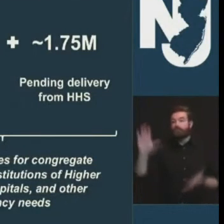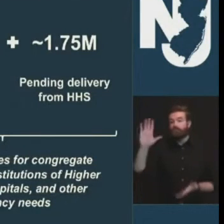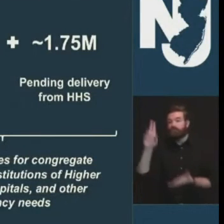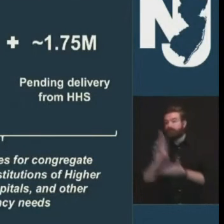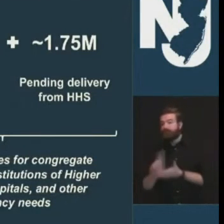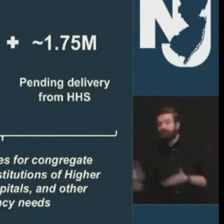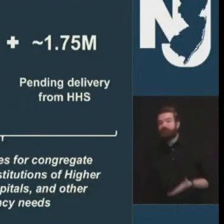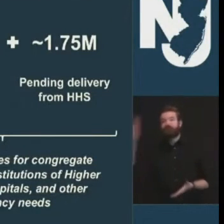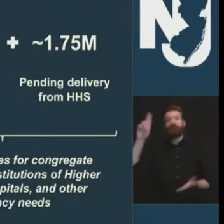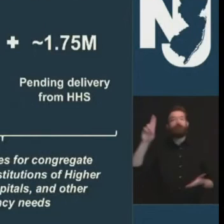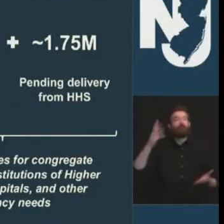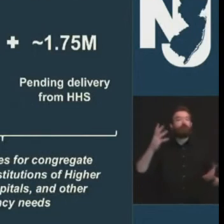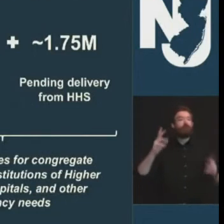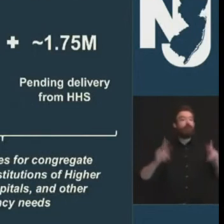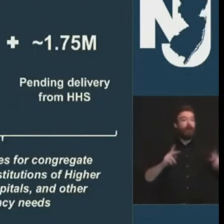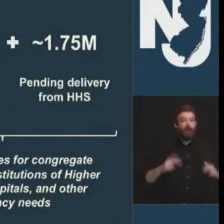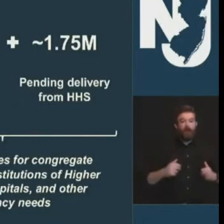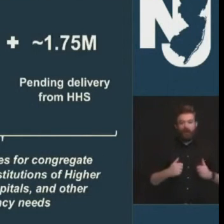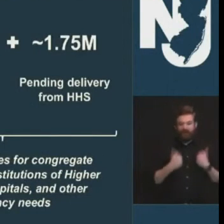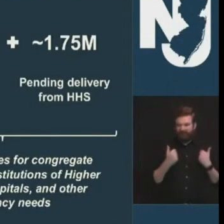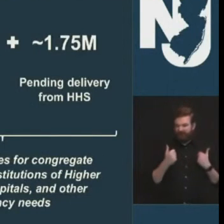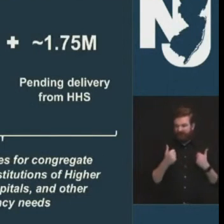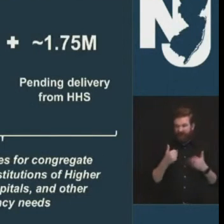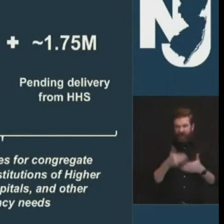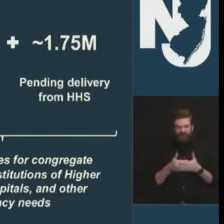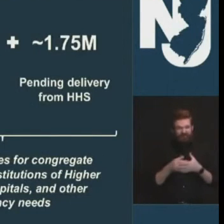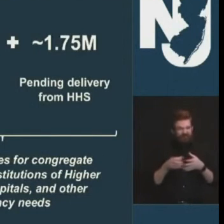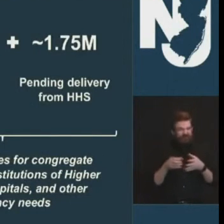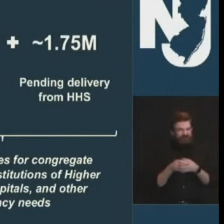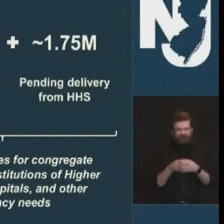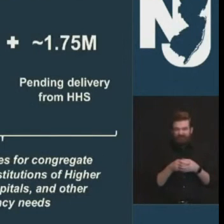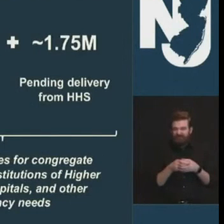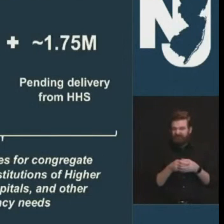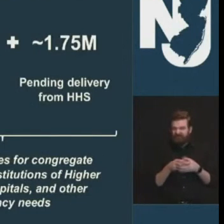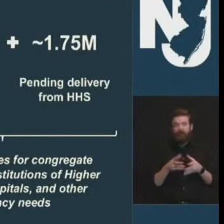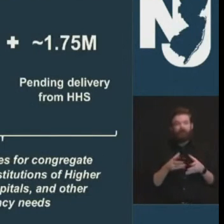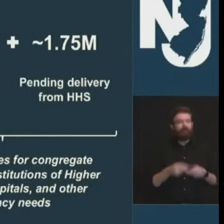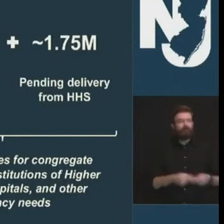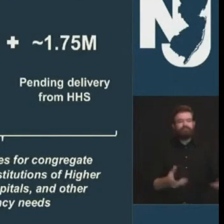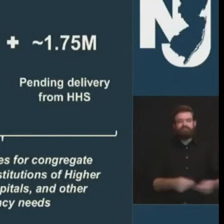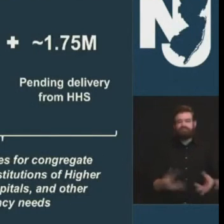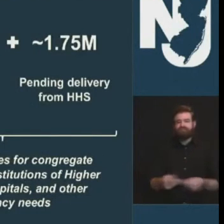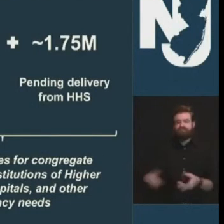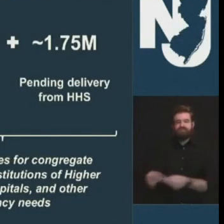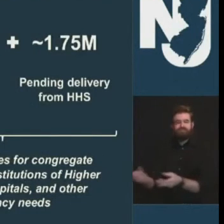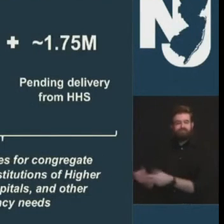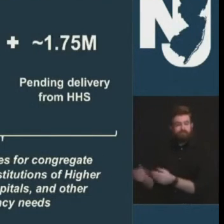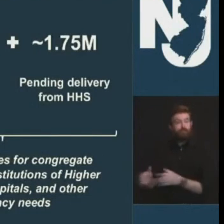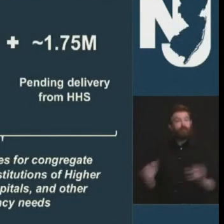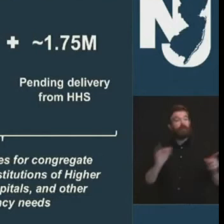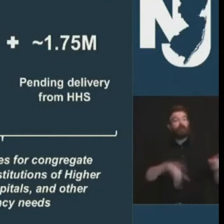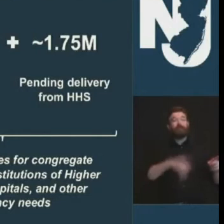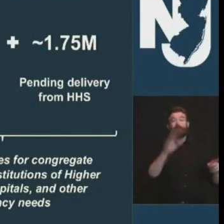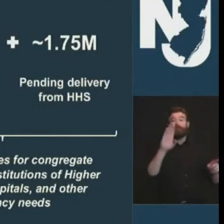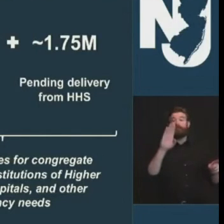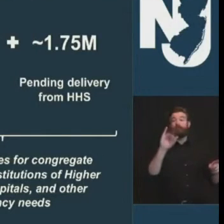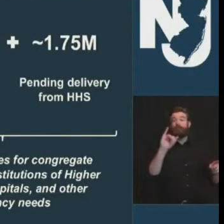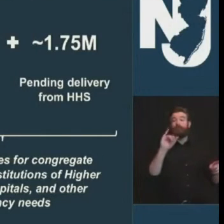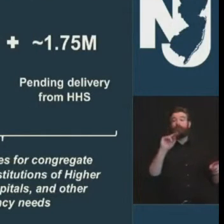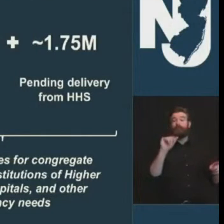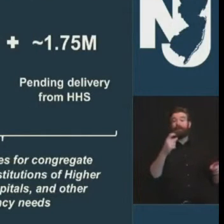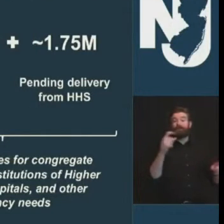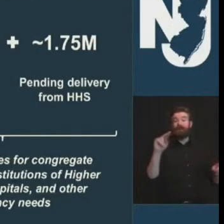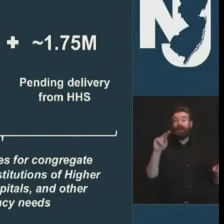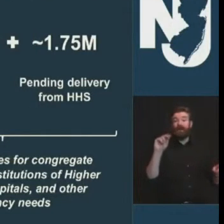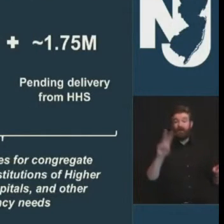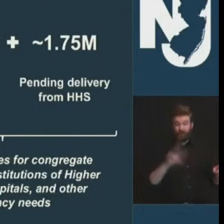emergent needs may arise remember that the binax now test does not at the moment fit into the